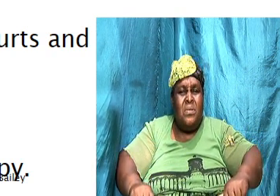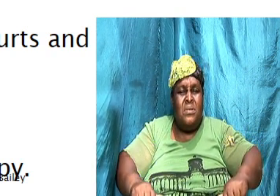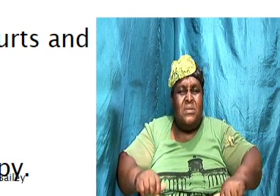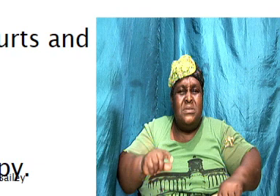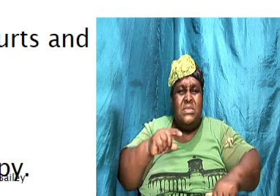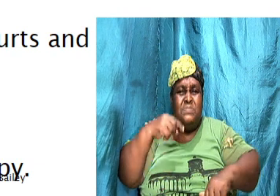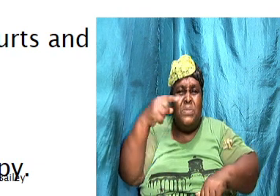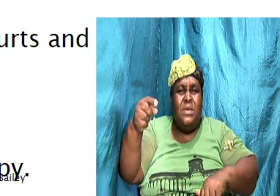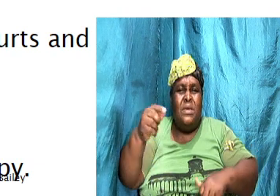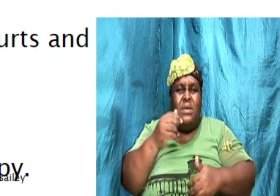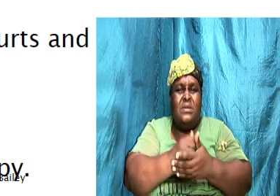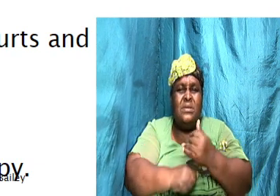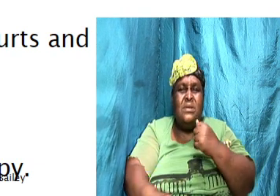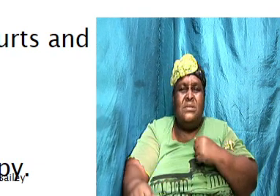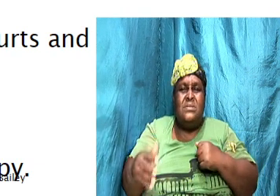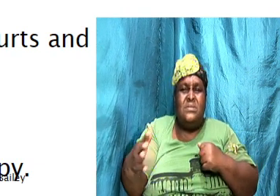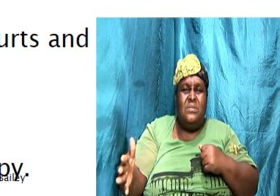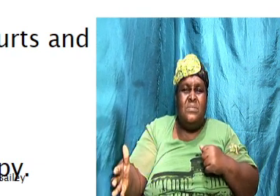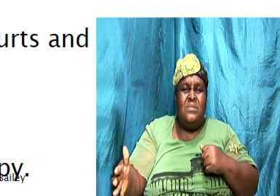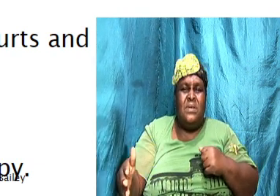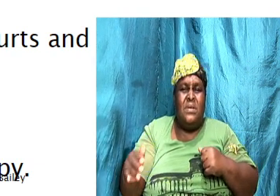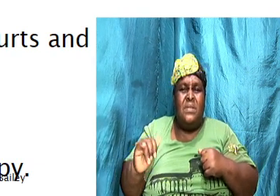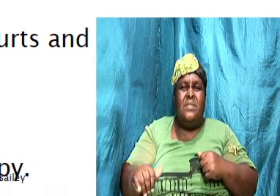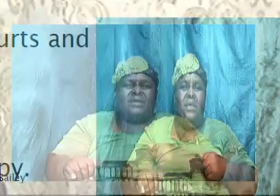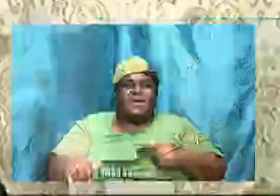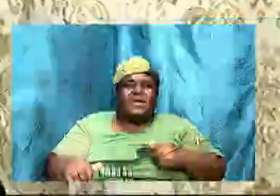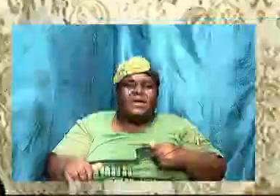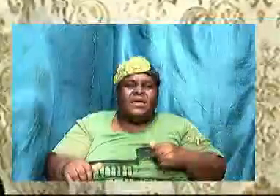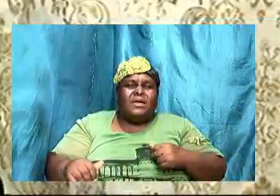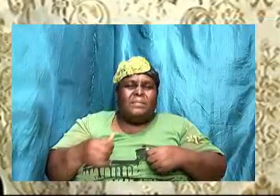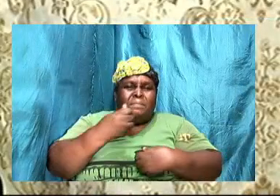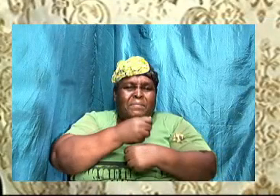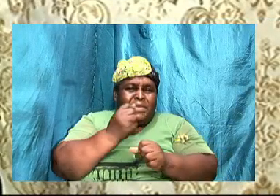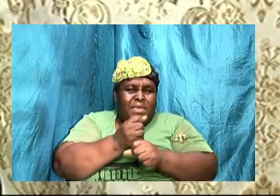will cause both parties feeling happy.